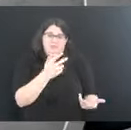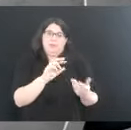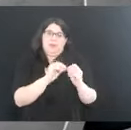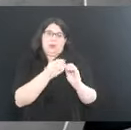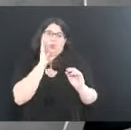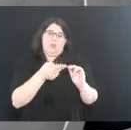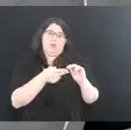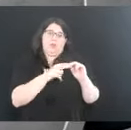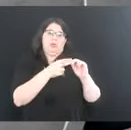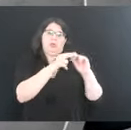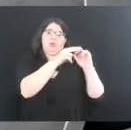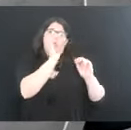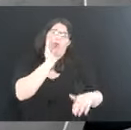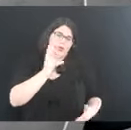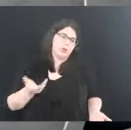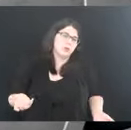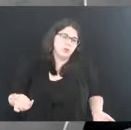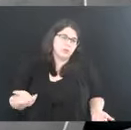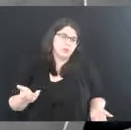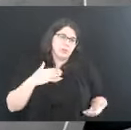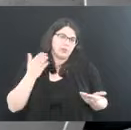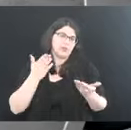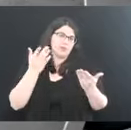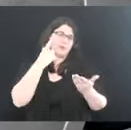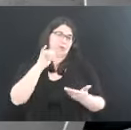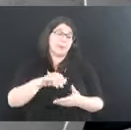my recommendation for parents out there right now.